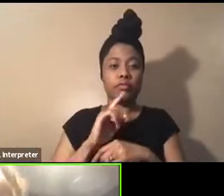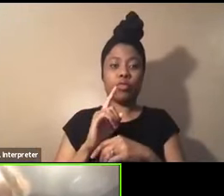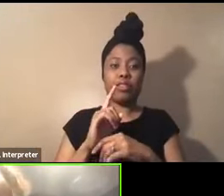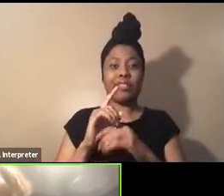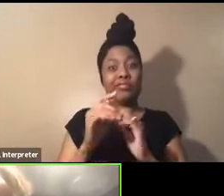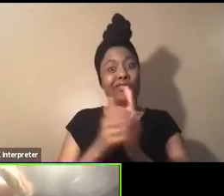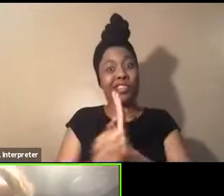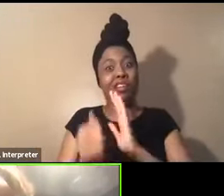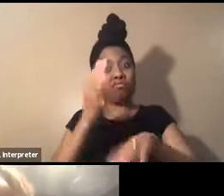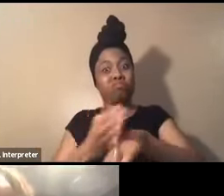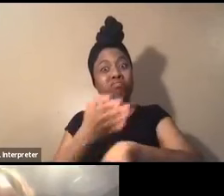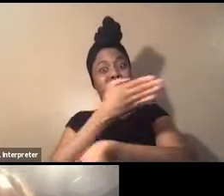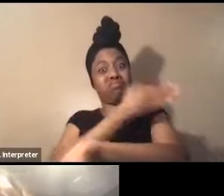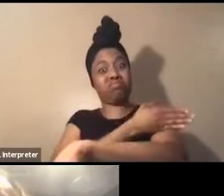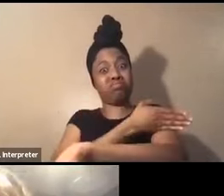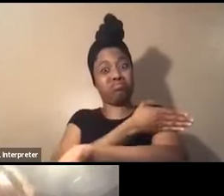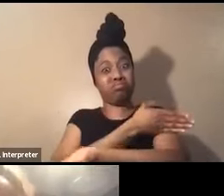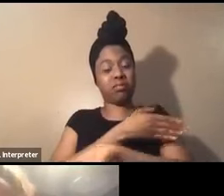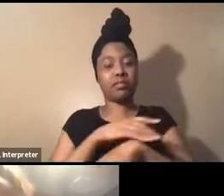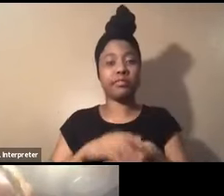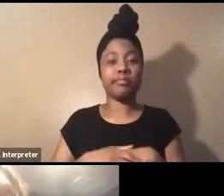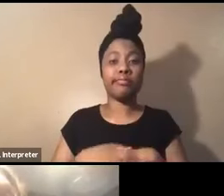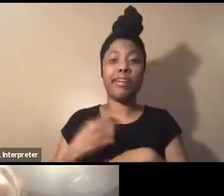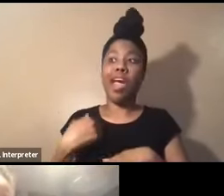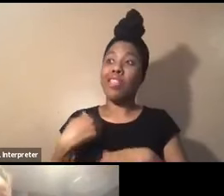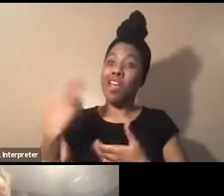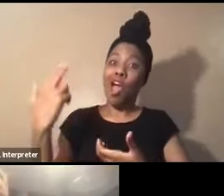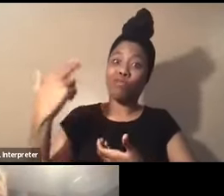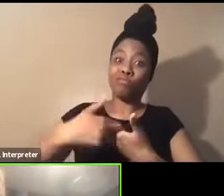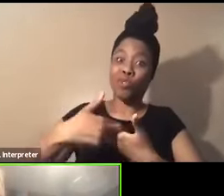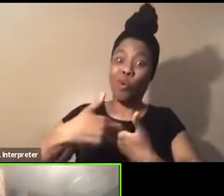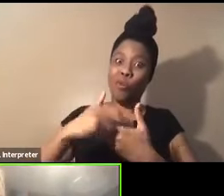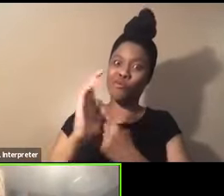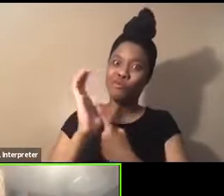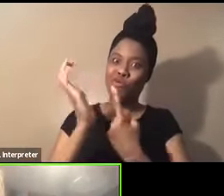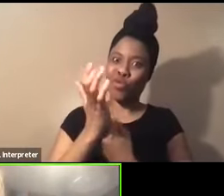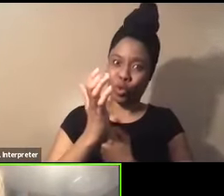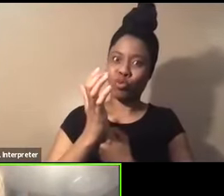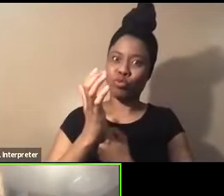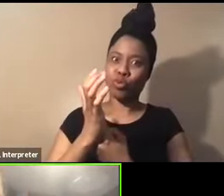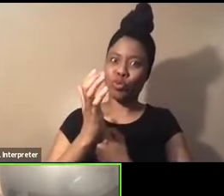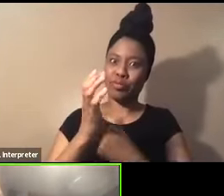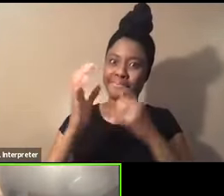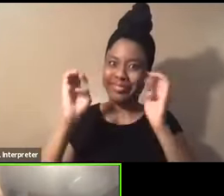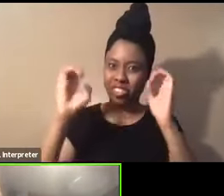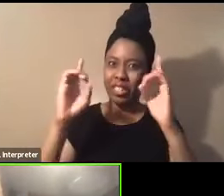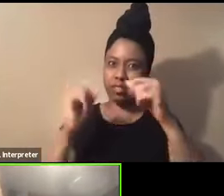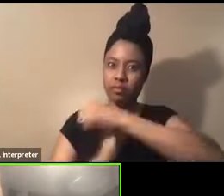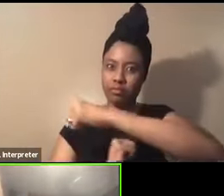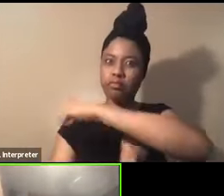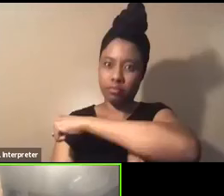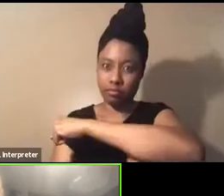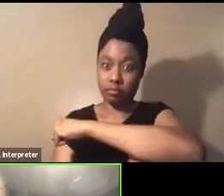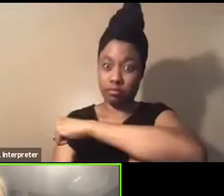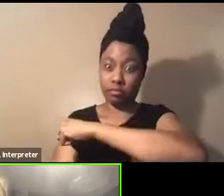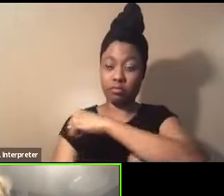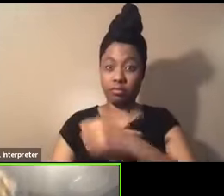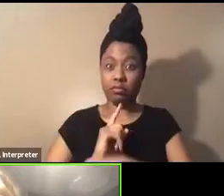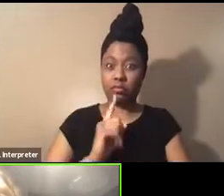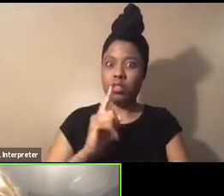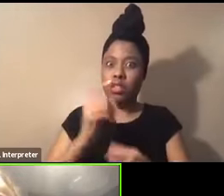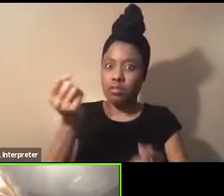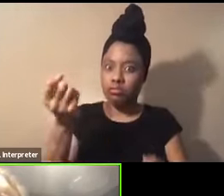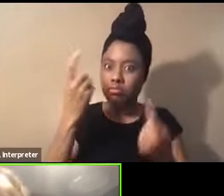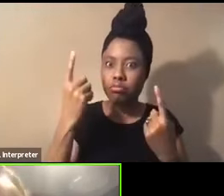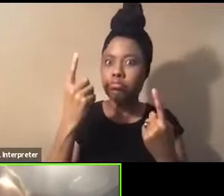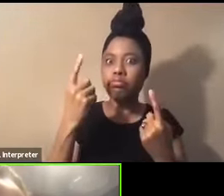skill level. And then I come along again with that cultural foundation, right? So that they really understand we're not